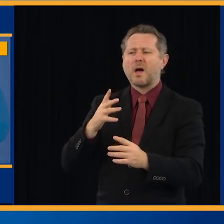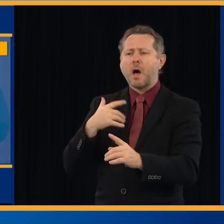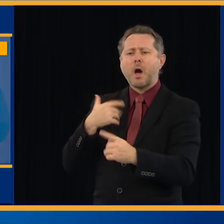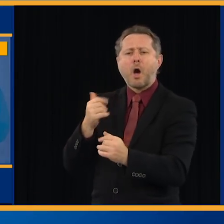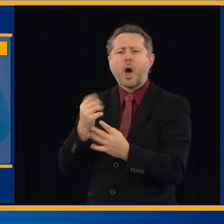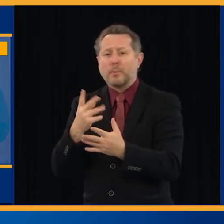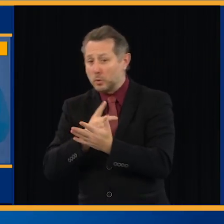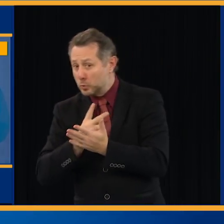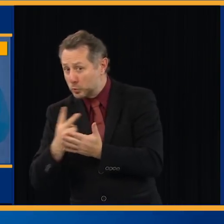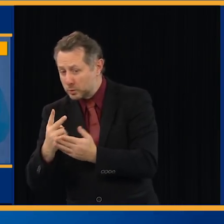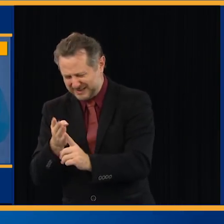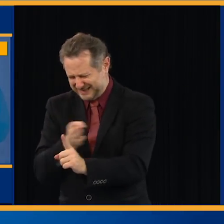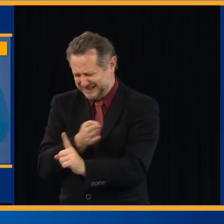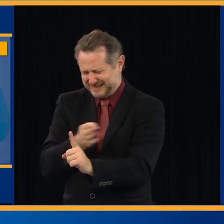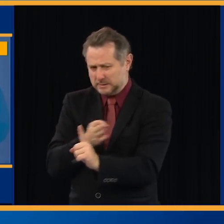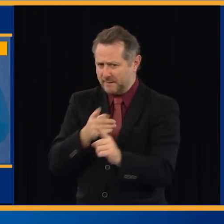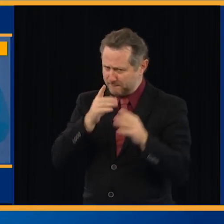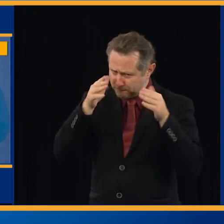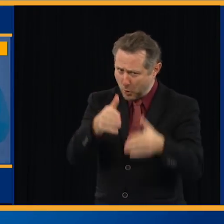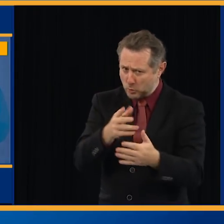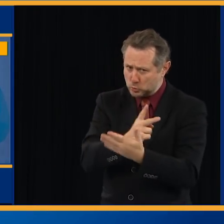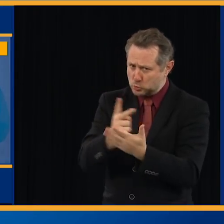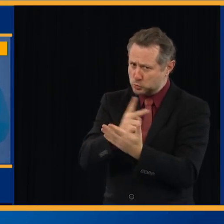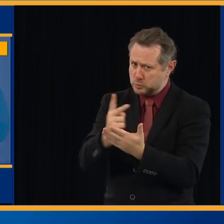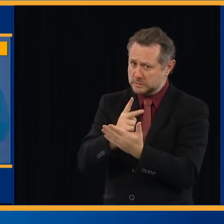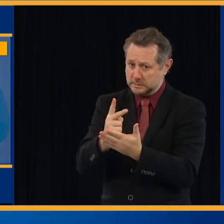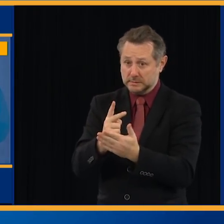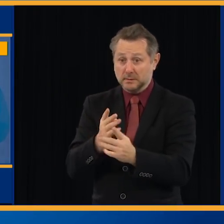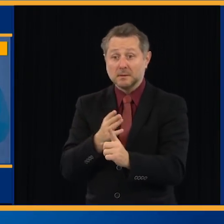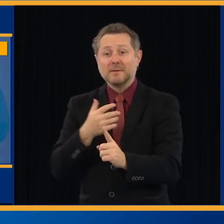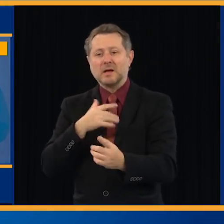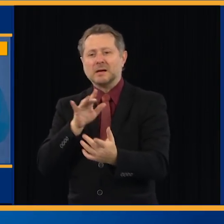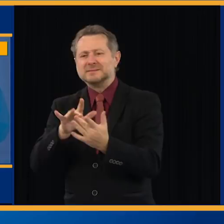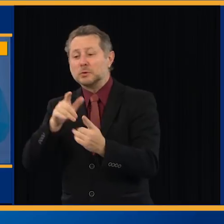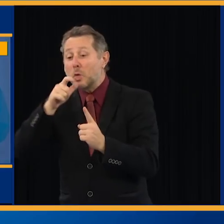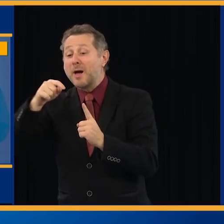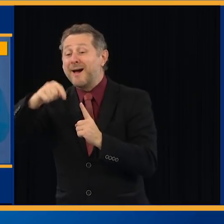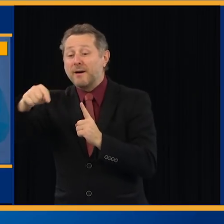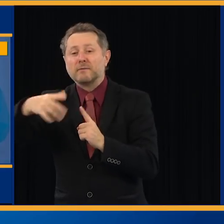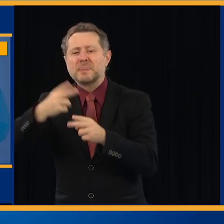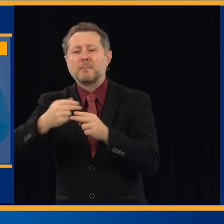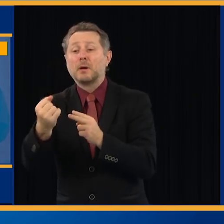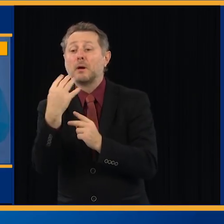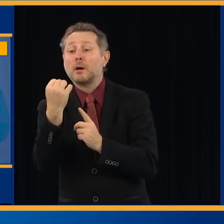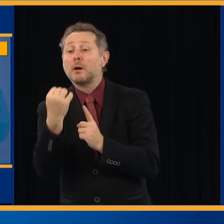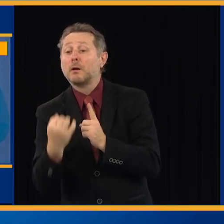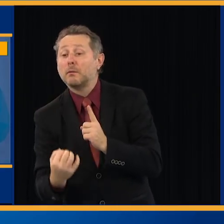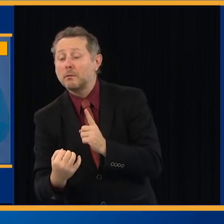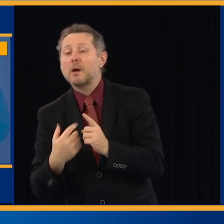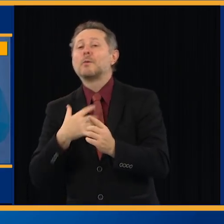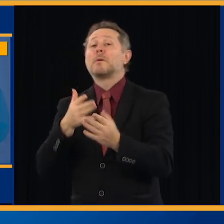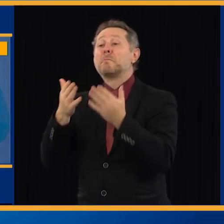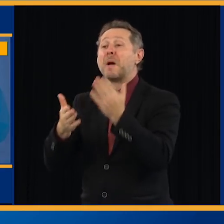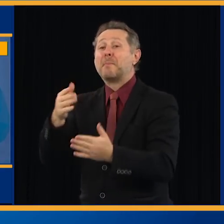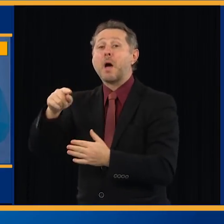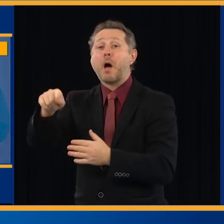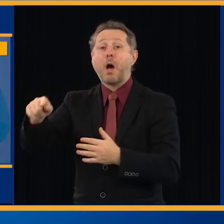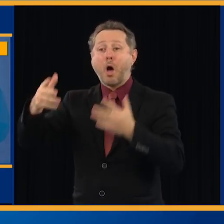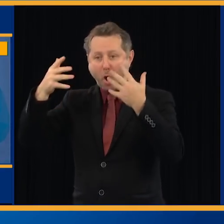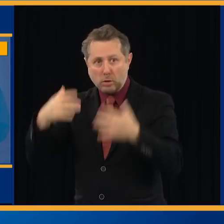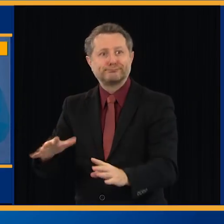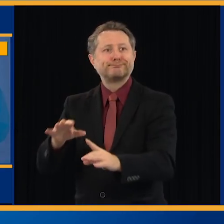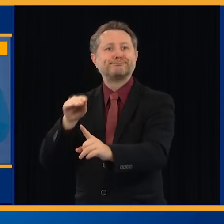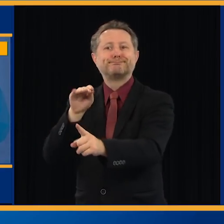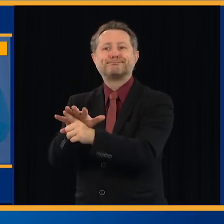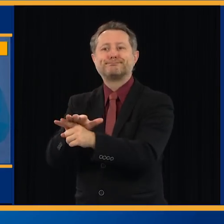You then contact those people and you say you may have been in contact